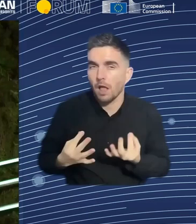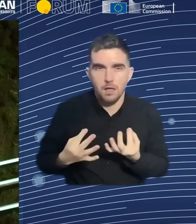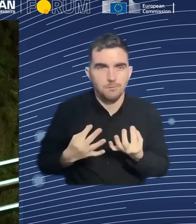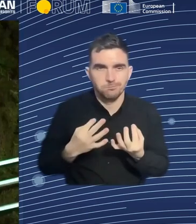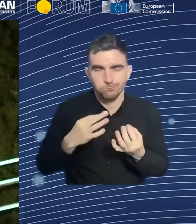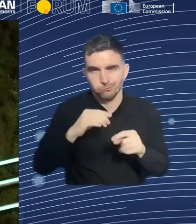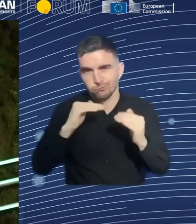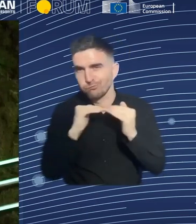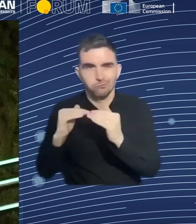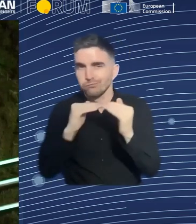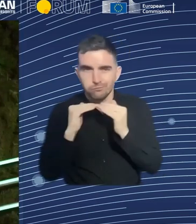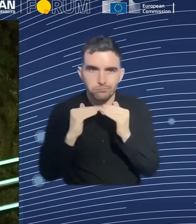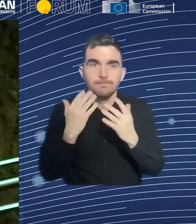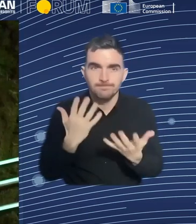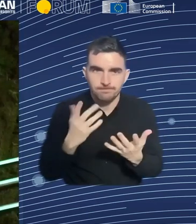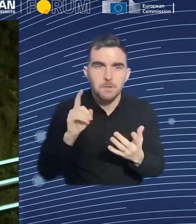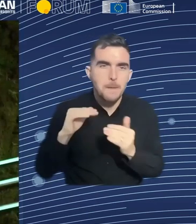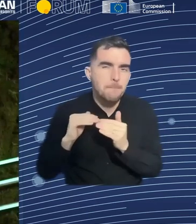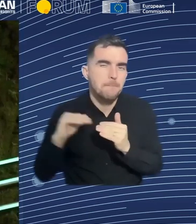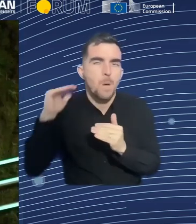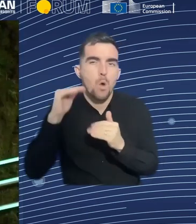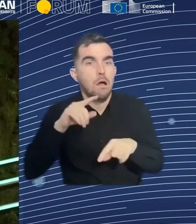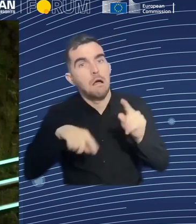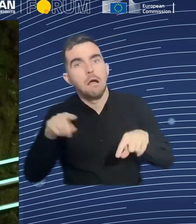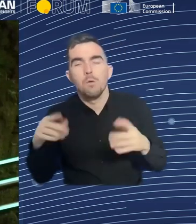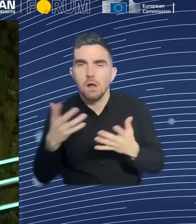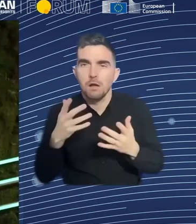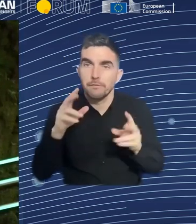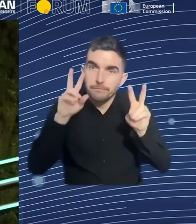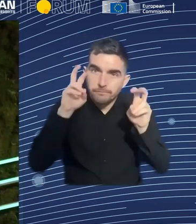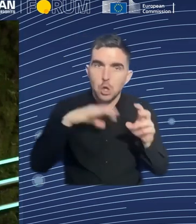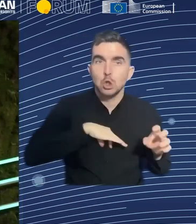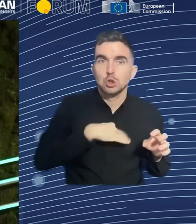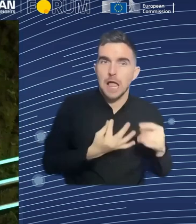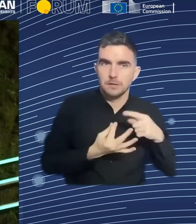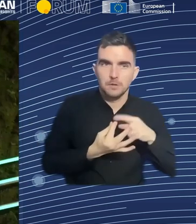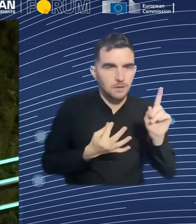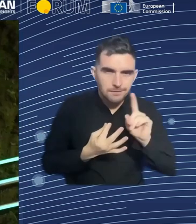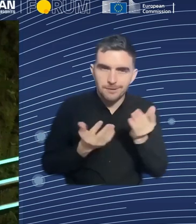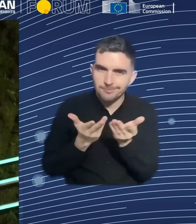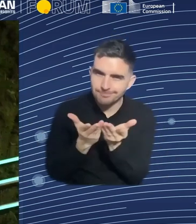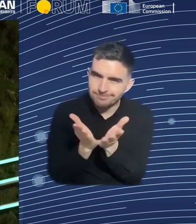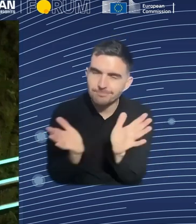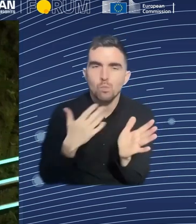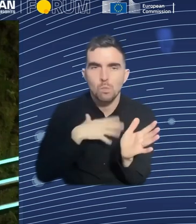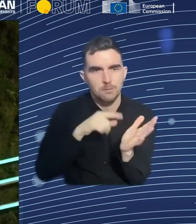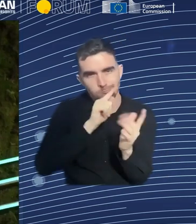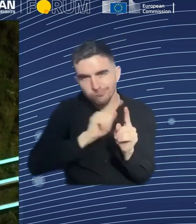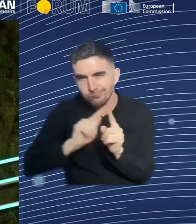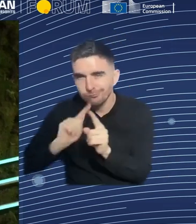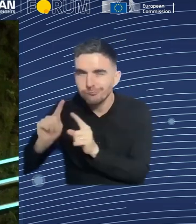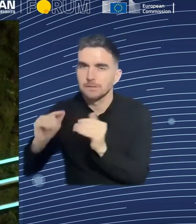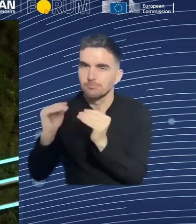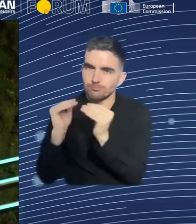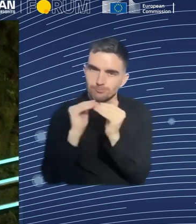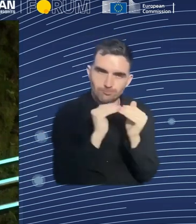you want to think of. And the reason for that is if we don't have